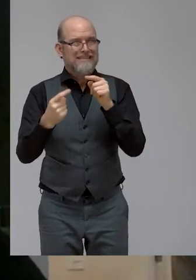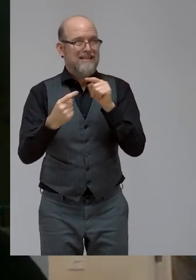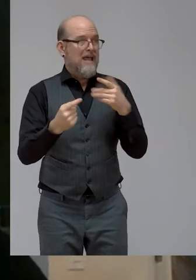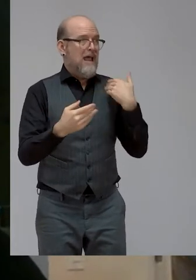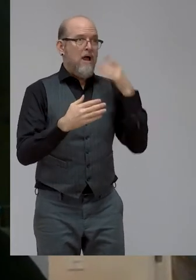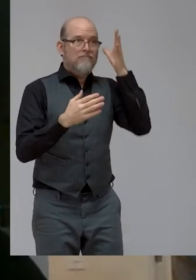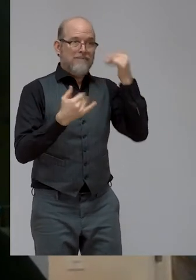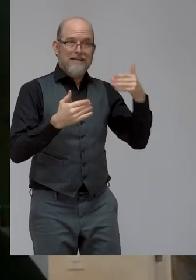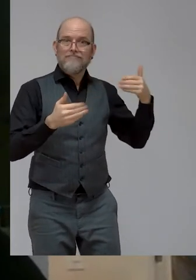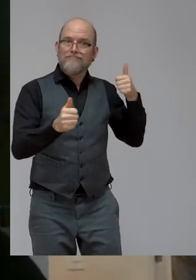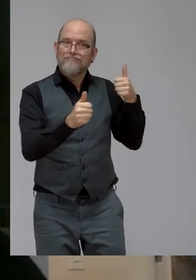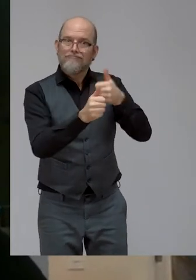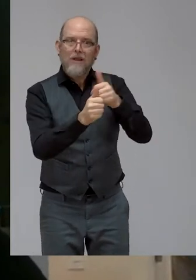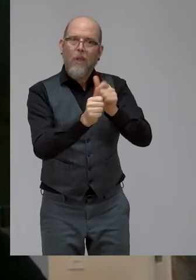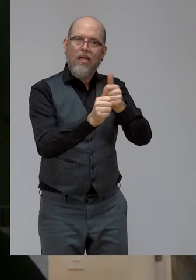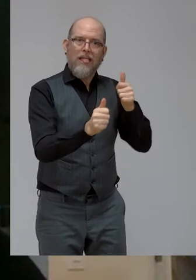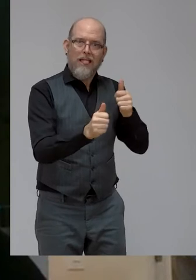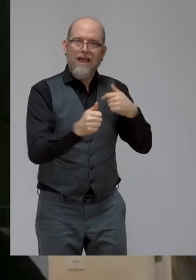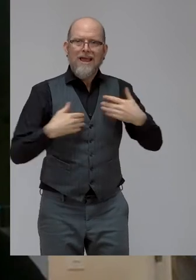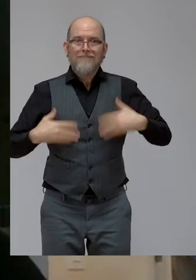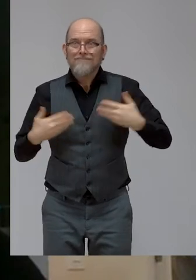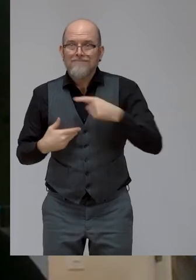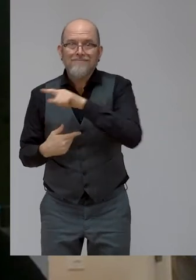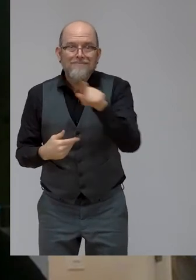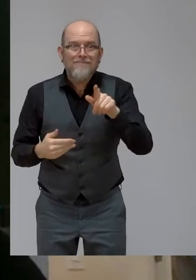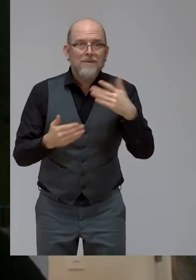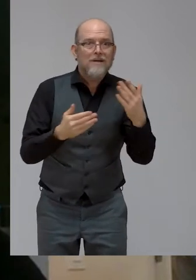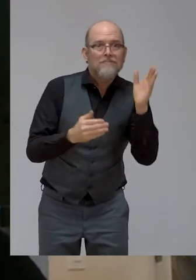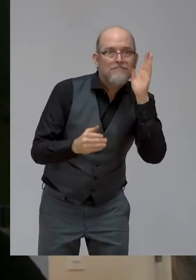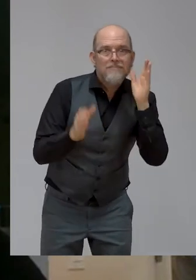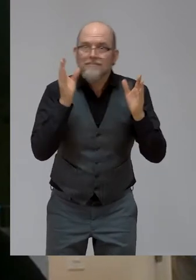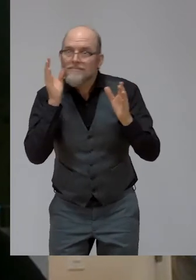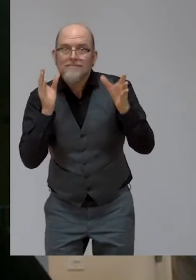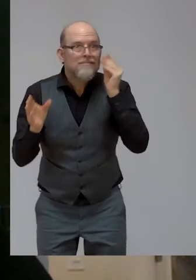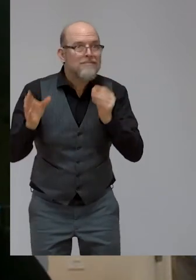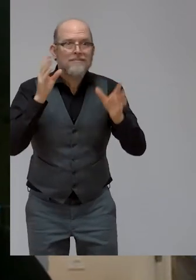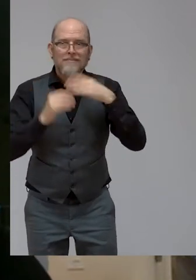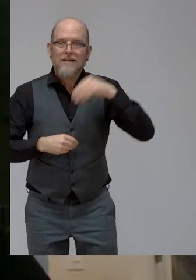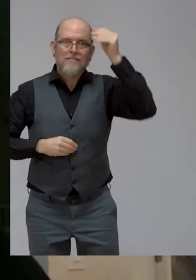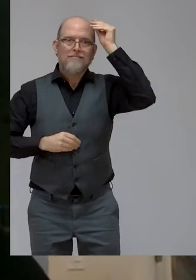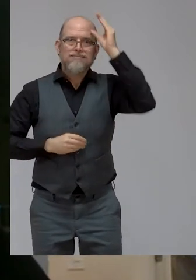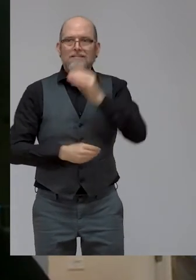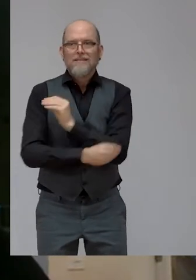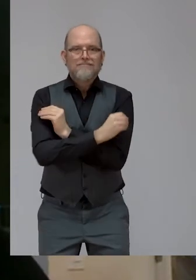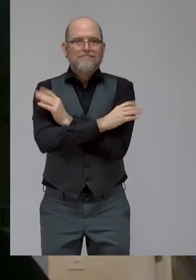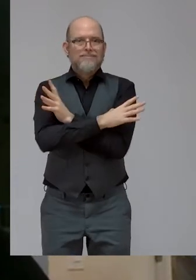listening to all that there is to learn from you over the next few days and going forward together.